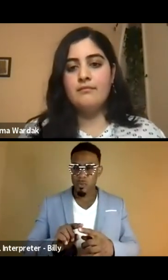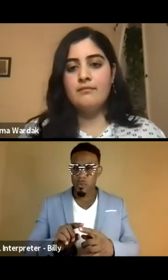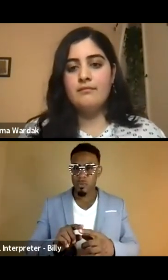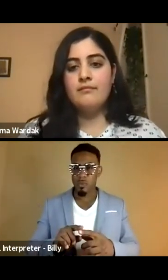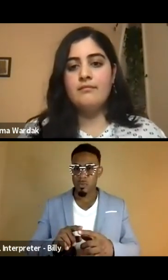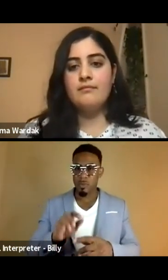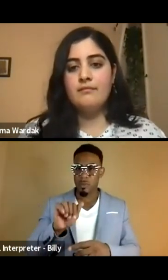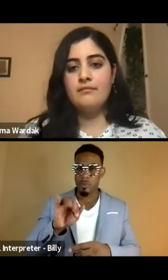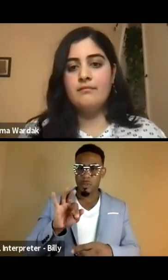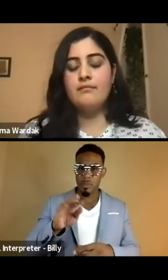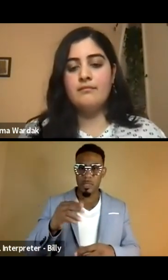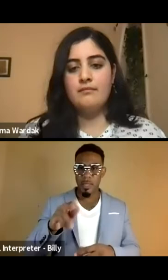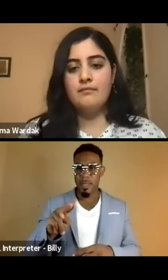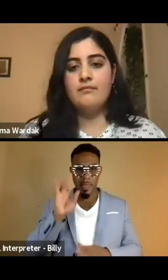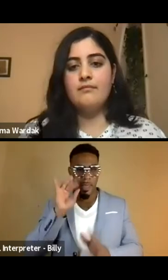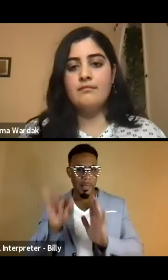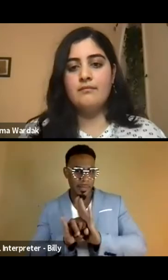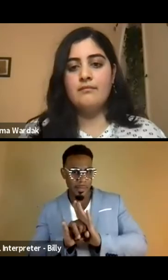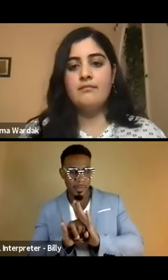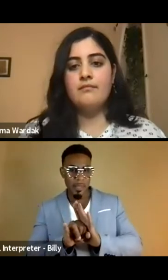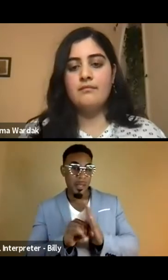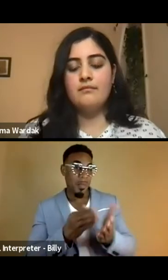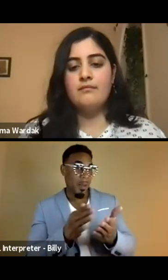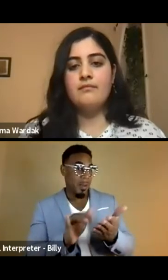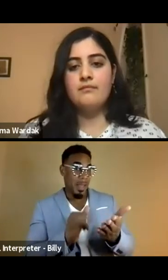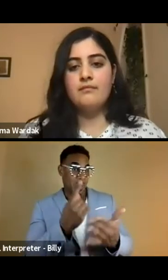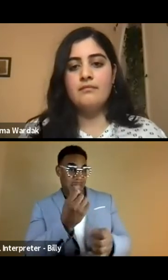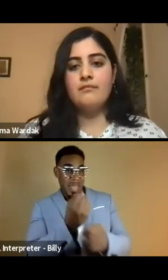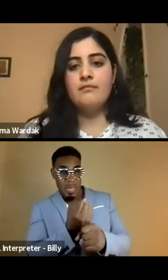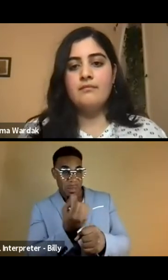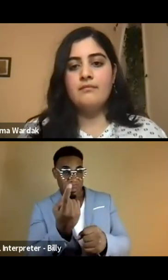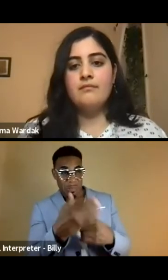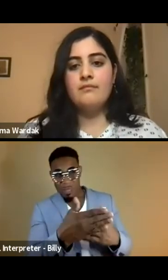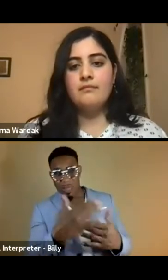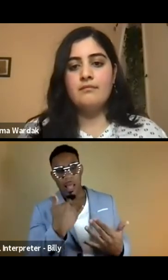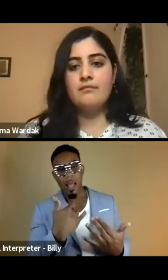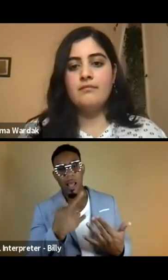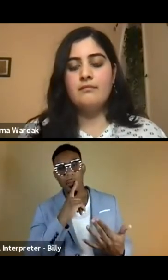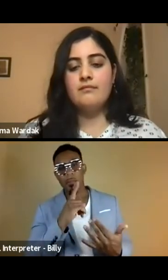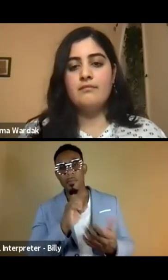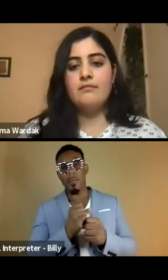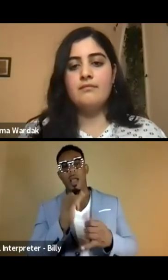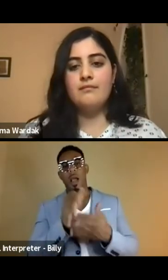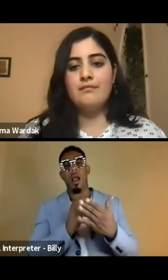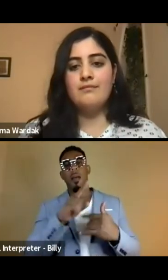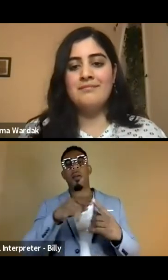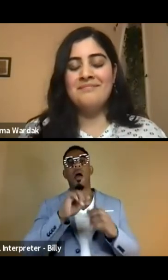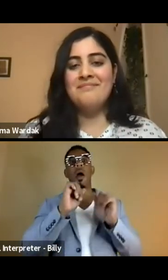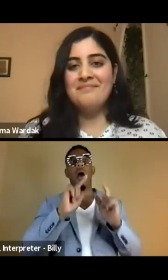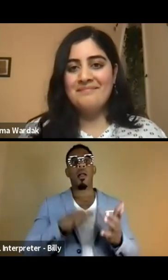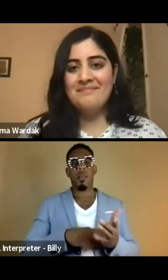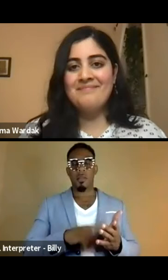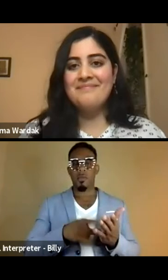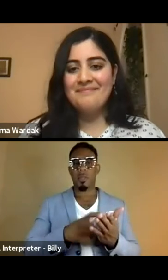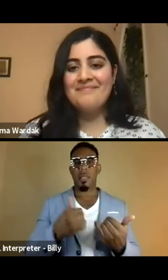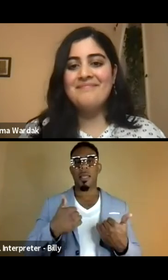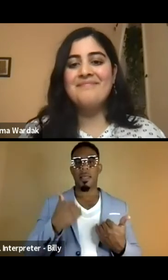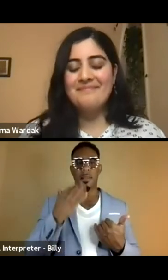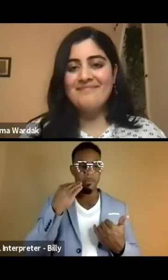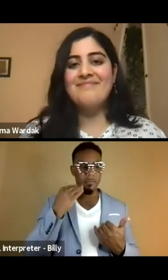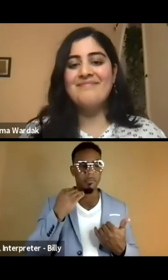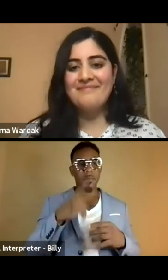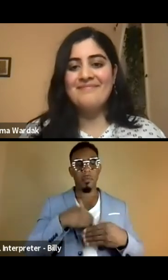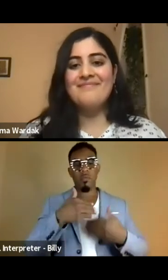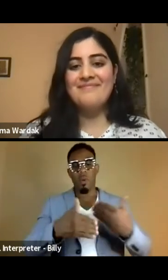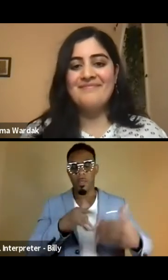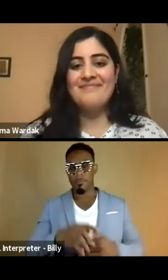to Afghan identity. And probably like in a year or something, I'll end up making art about all of this once I've had time to process